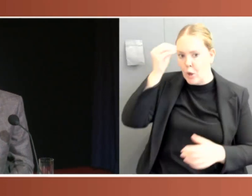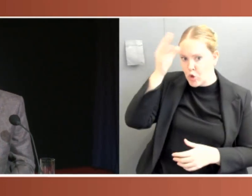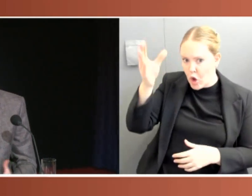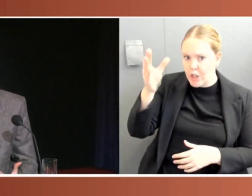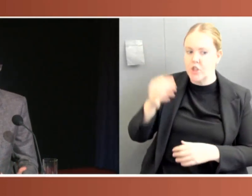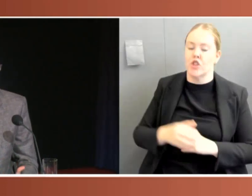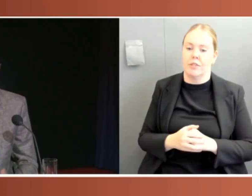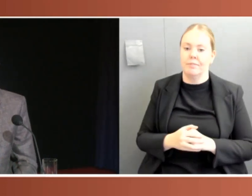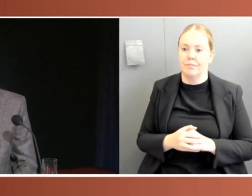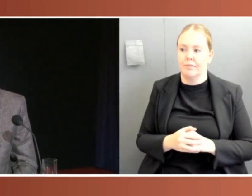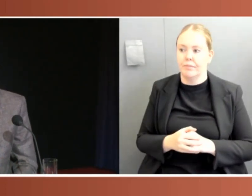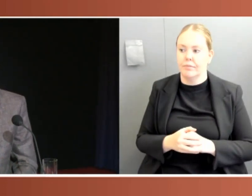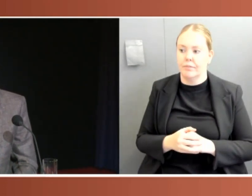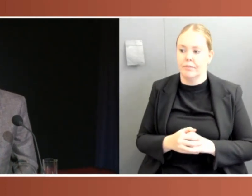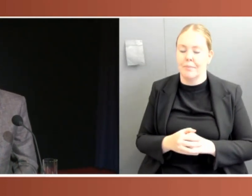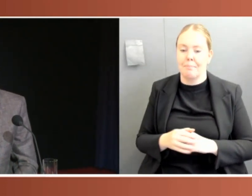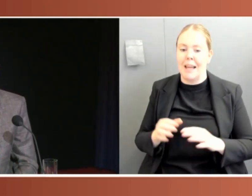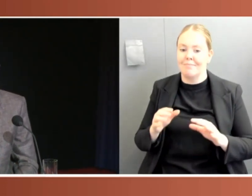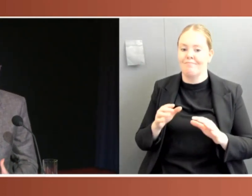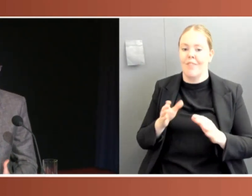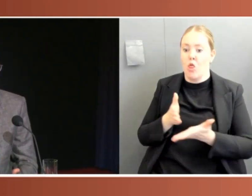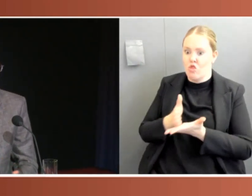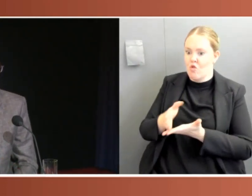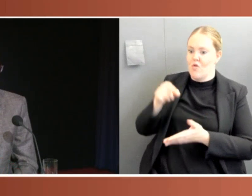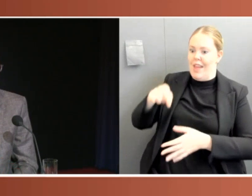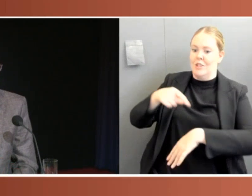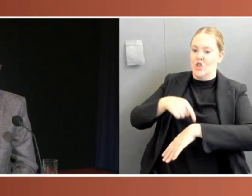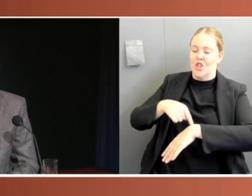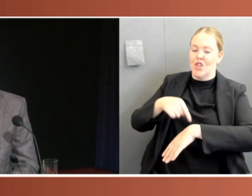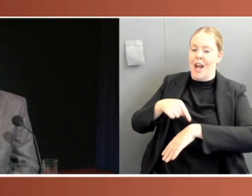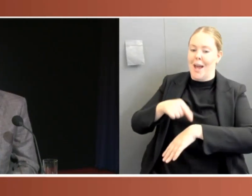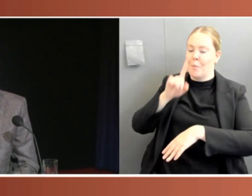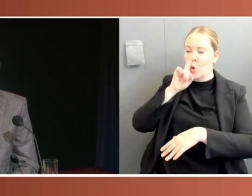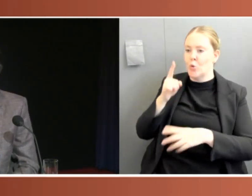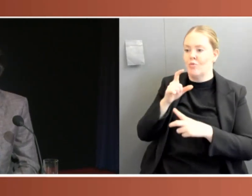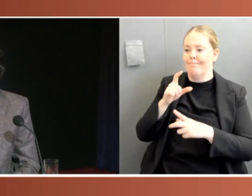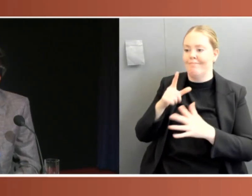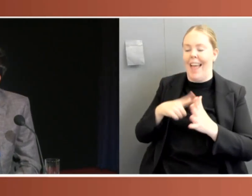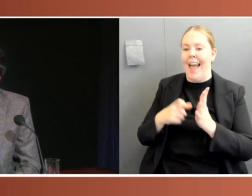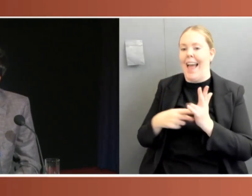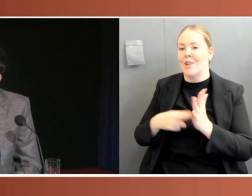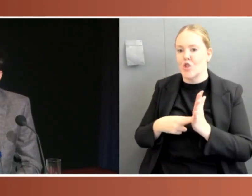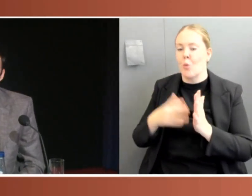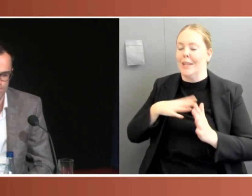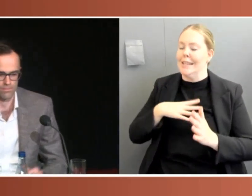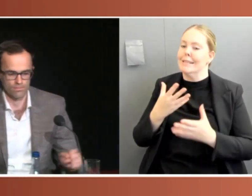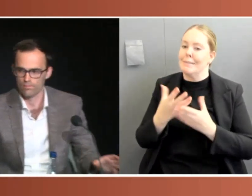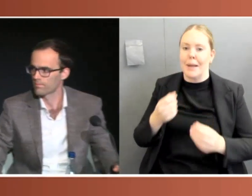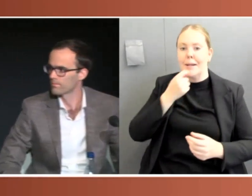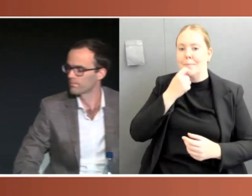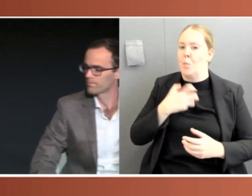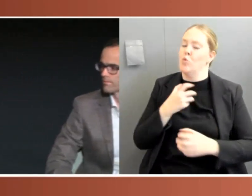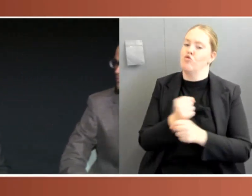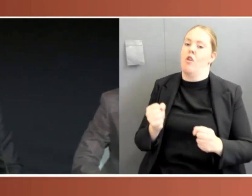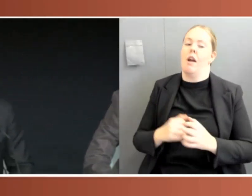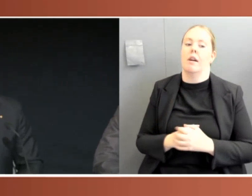But nothing at the time. so we needed something stronger, which the committee is just not able to do. And I think often what was missing is these committees are often doing good